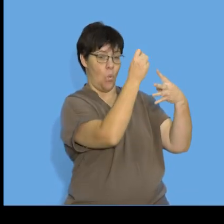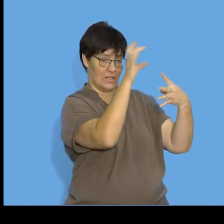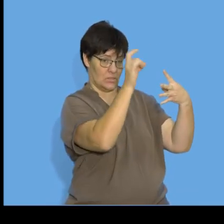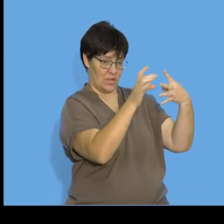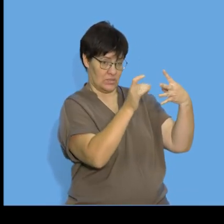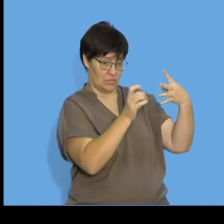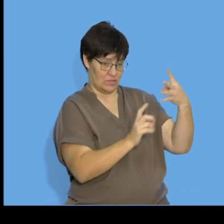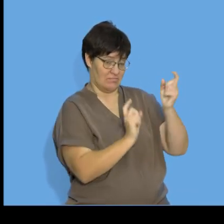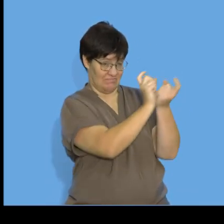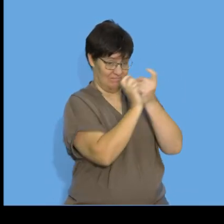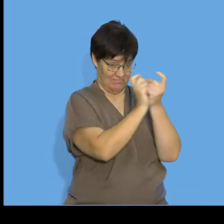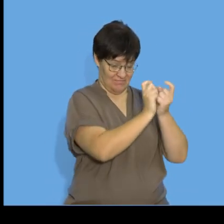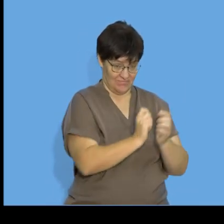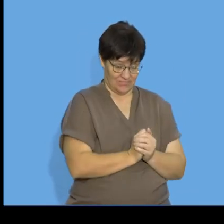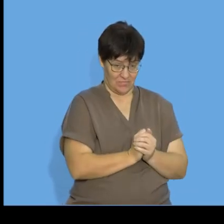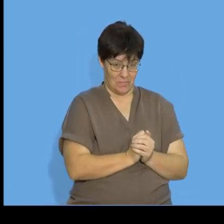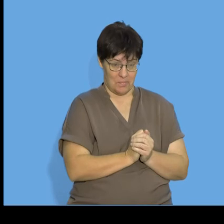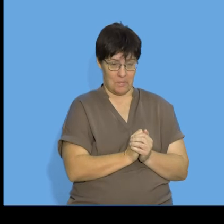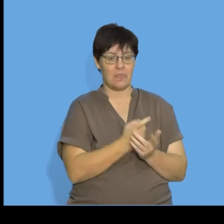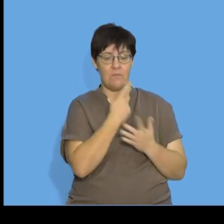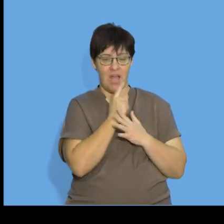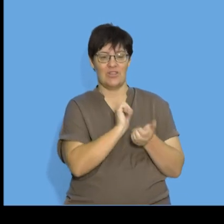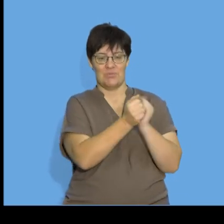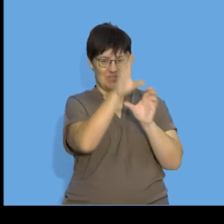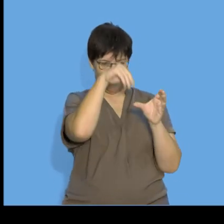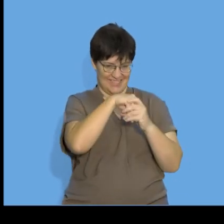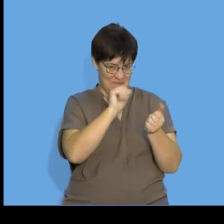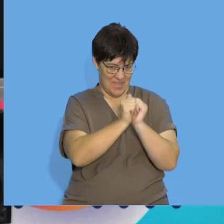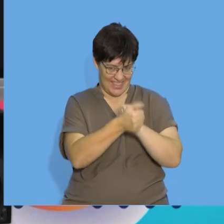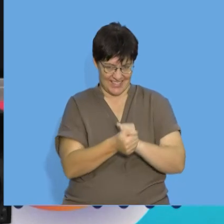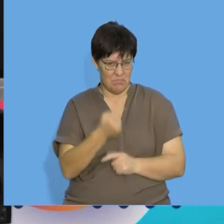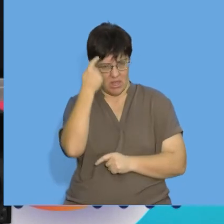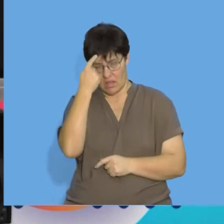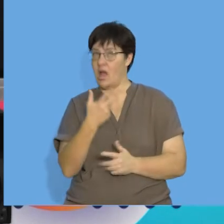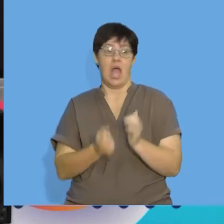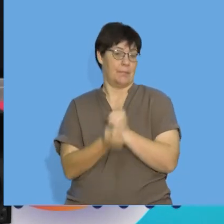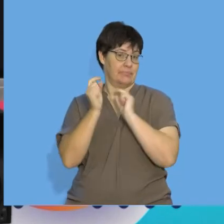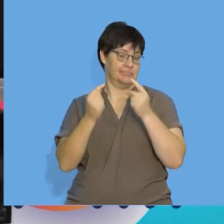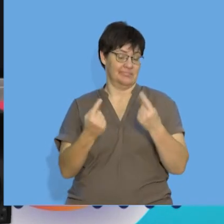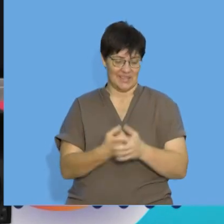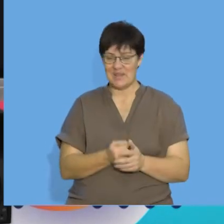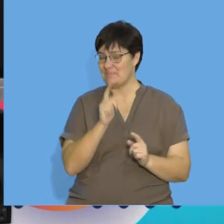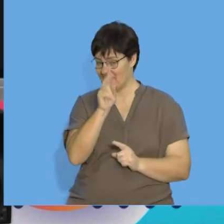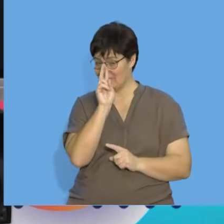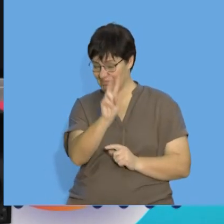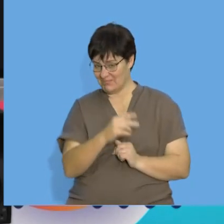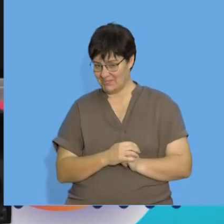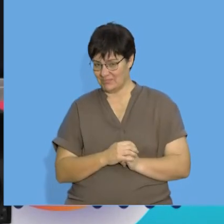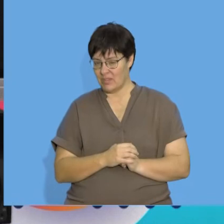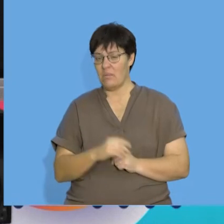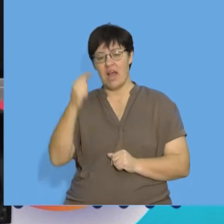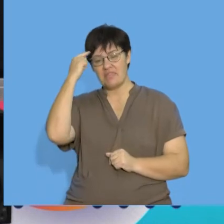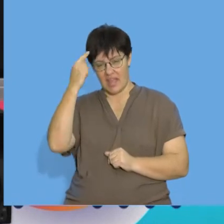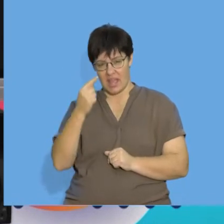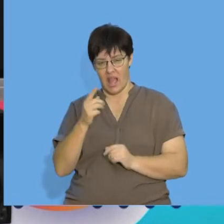so I'm hoping that everyone is getting a bit excited because we're now putting sport into maths I'm sure some of you thought that could never happen but now